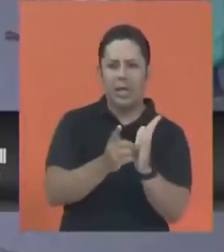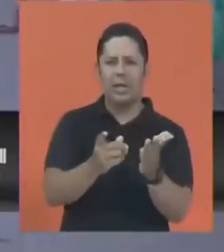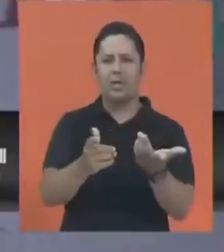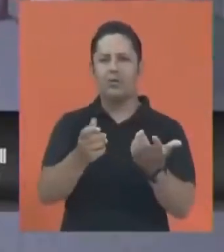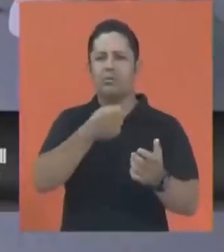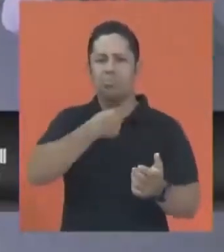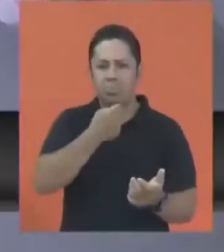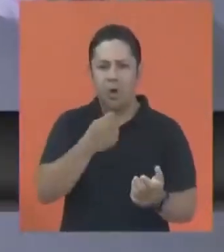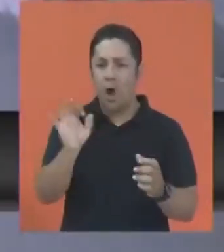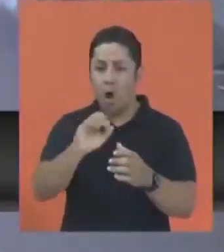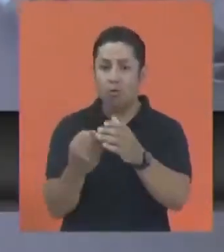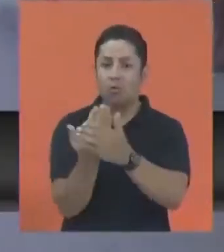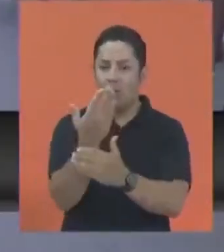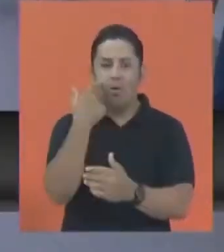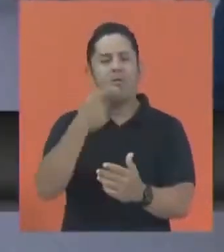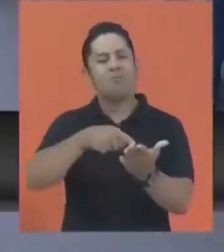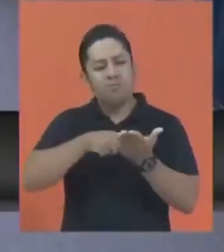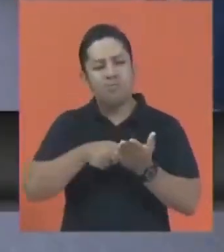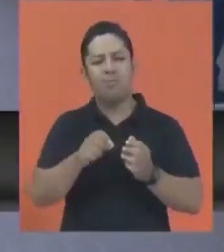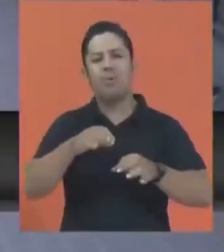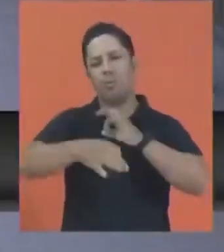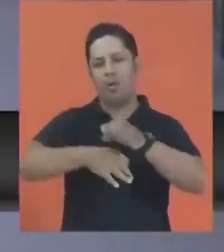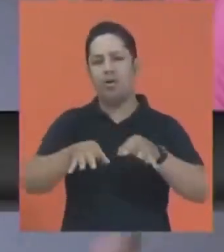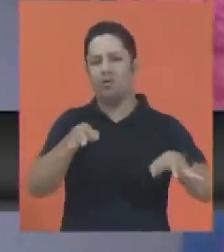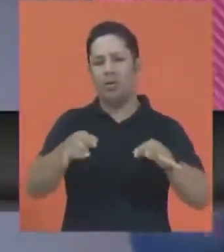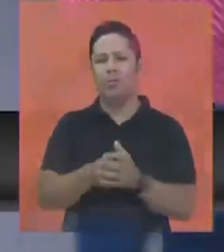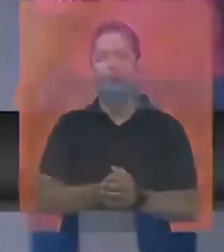the established decree and those that may be generated if necessary.